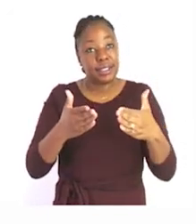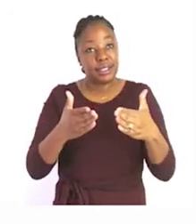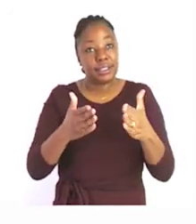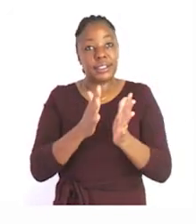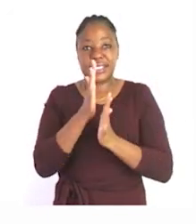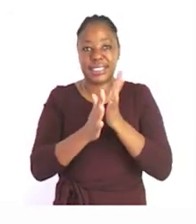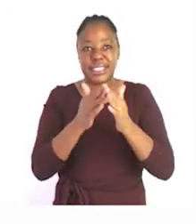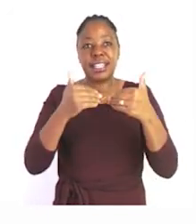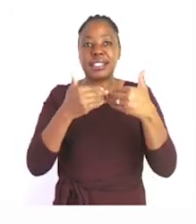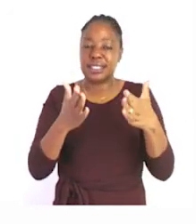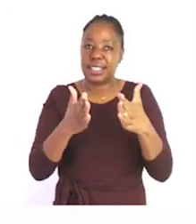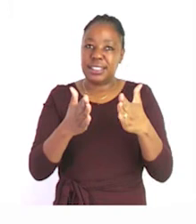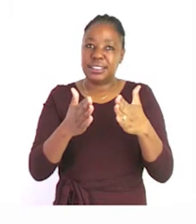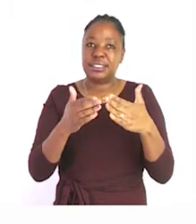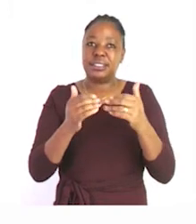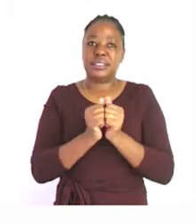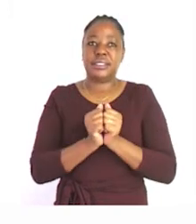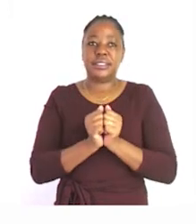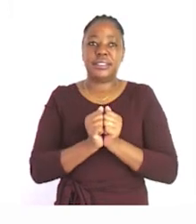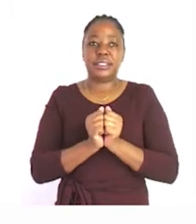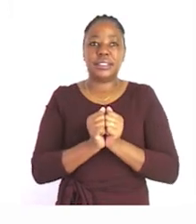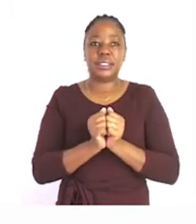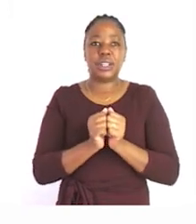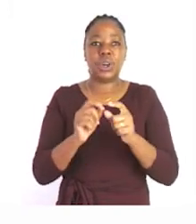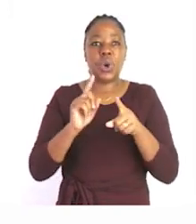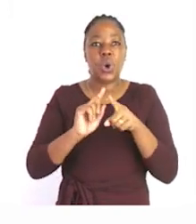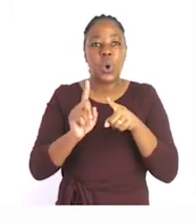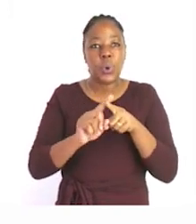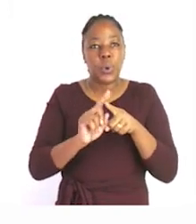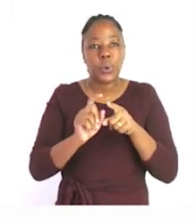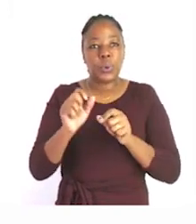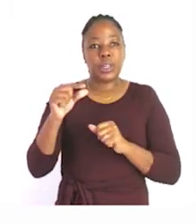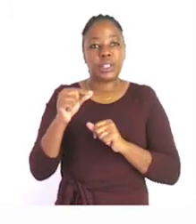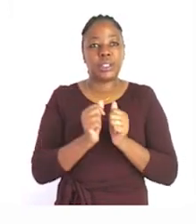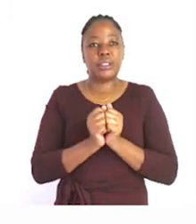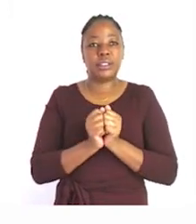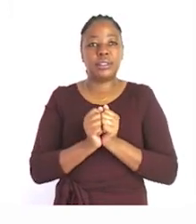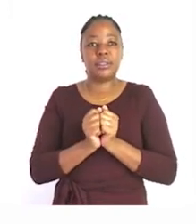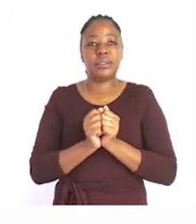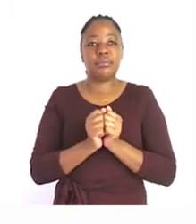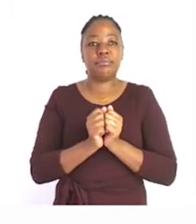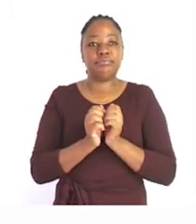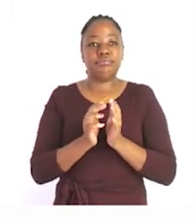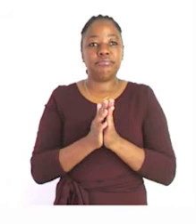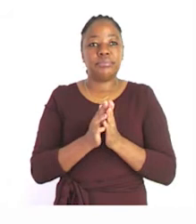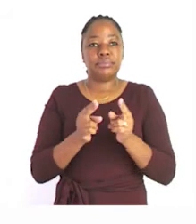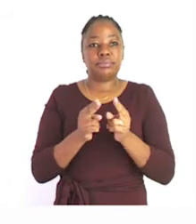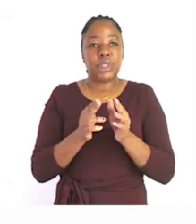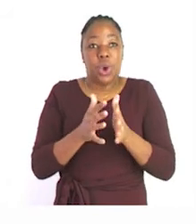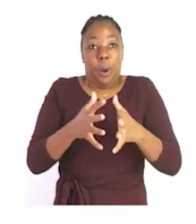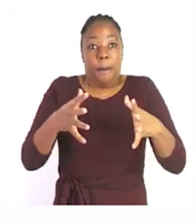pretty can mean lovely quick can mean fast large can mean